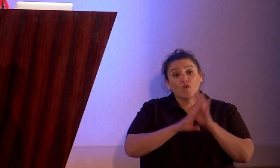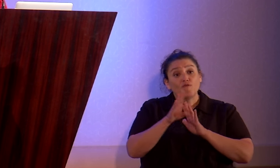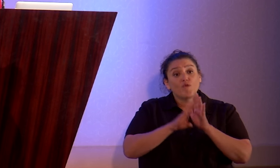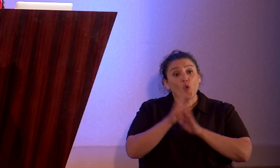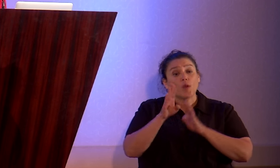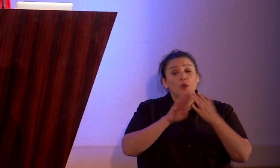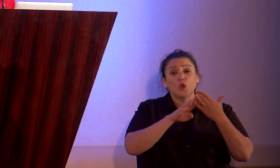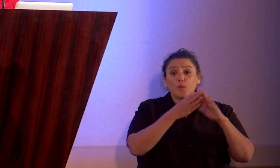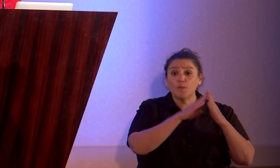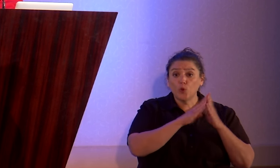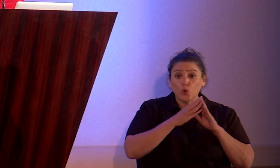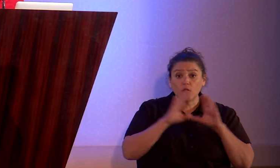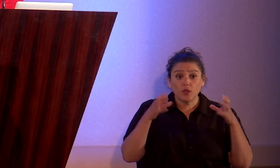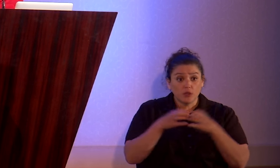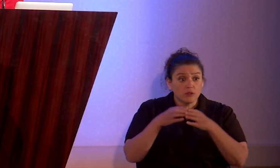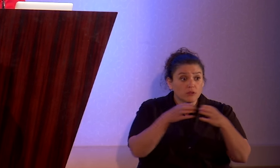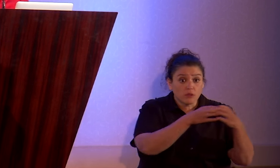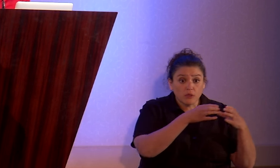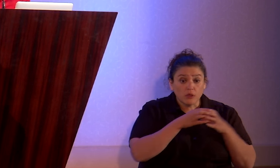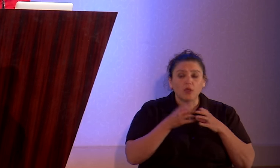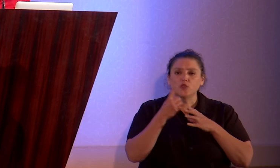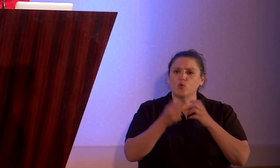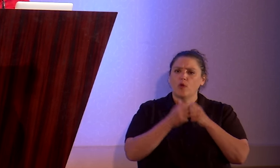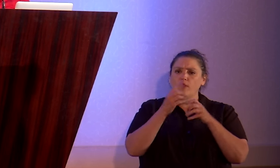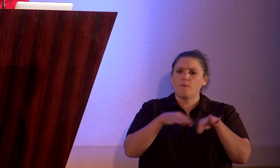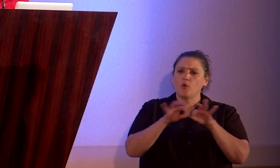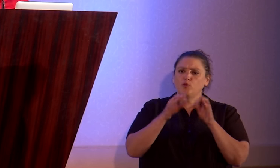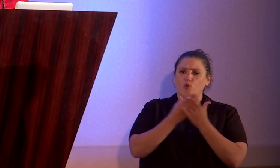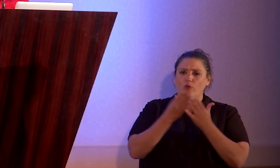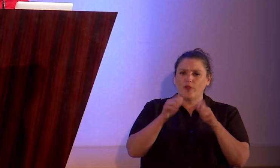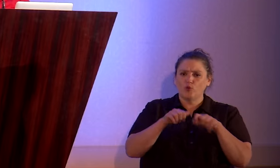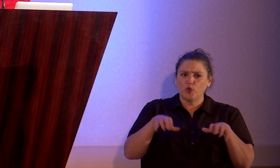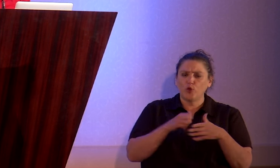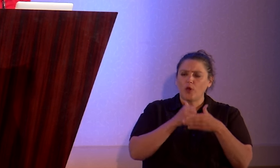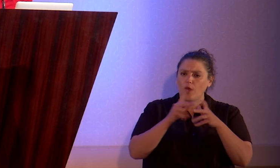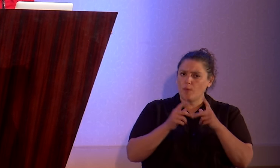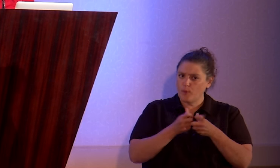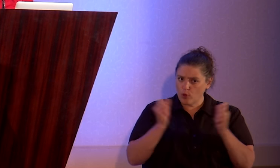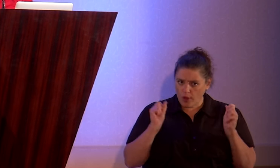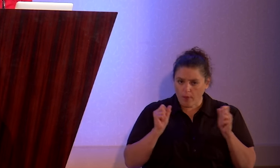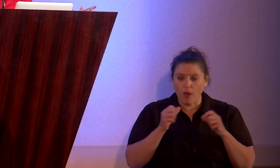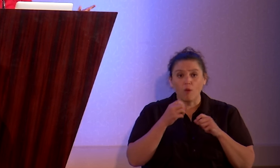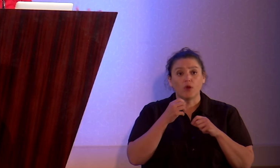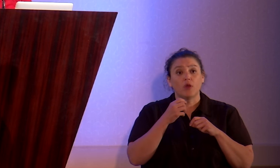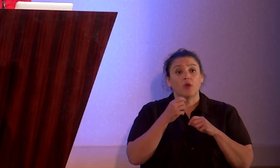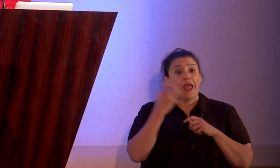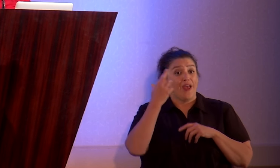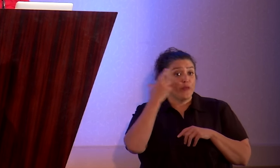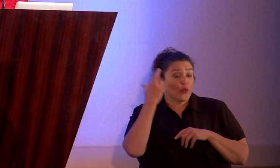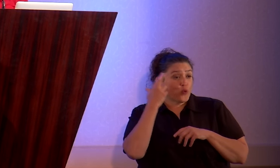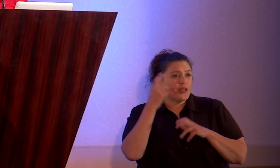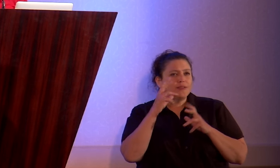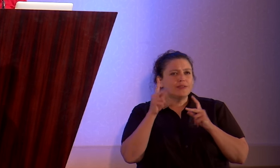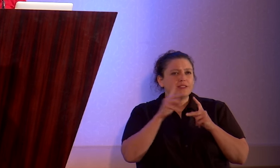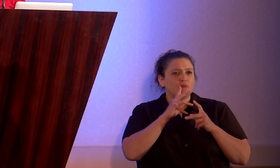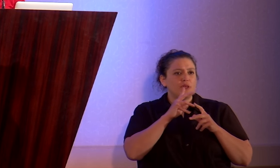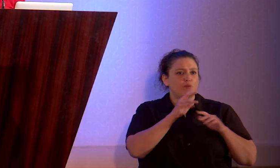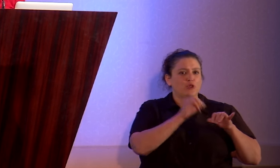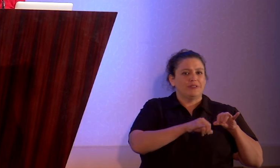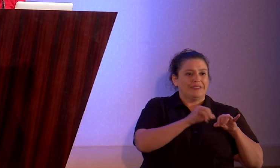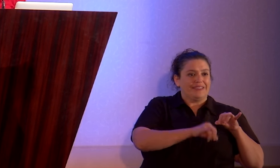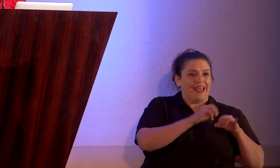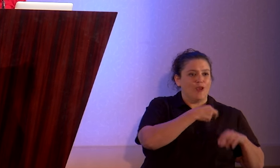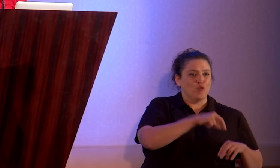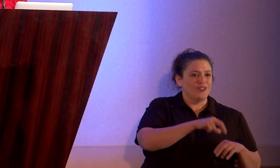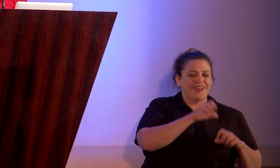absolutely one of the most important things we can do to help people come out. I mean, the reasons people stay in religion often have very little